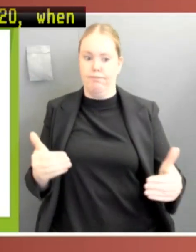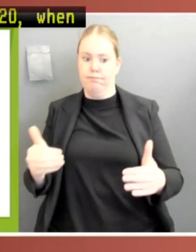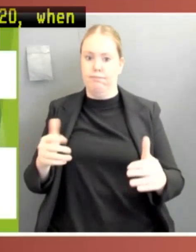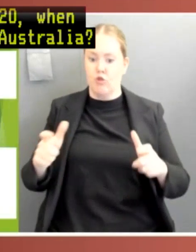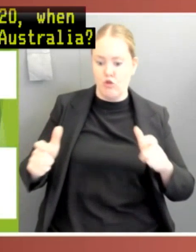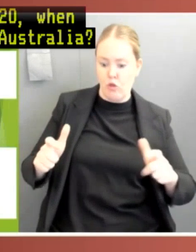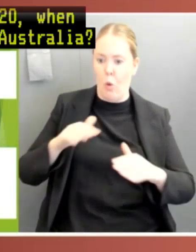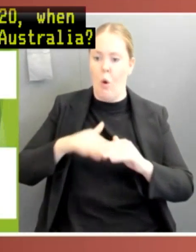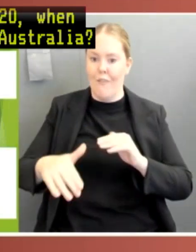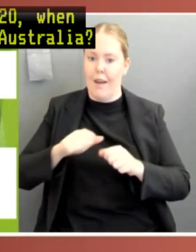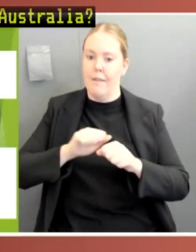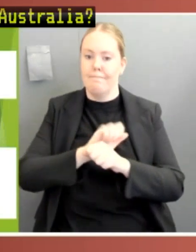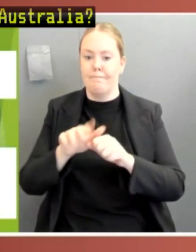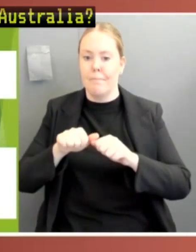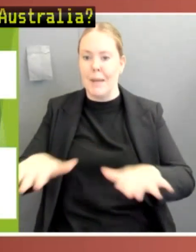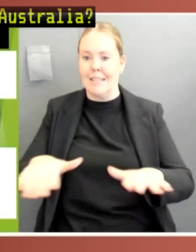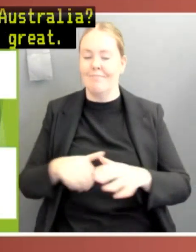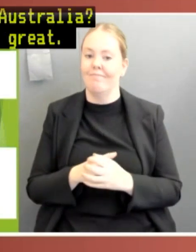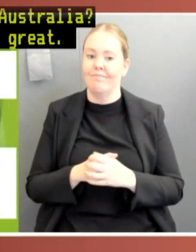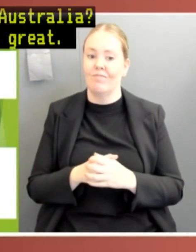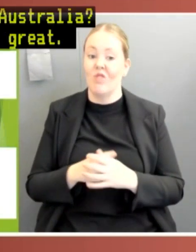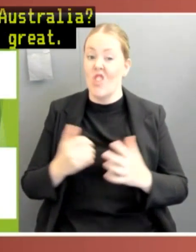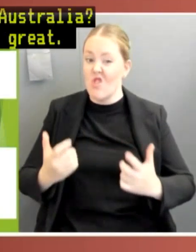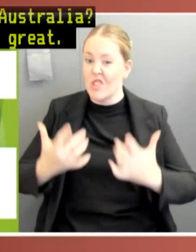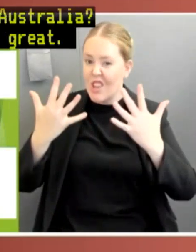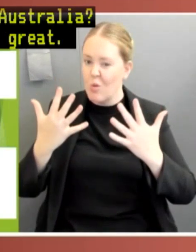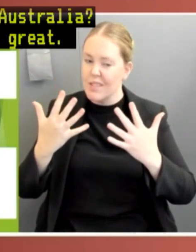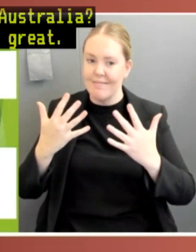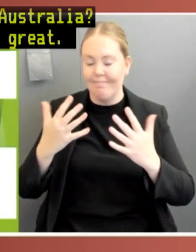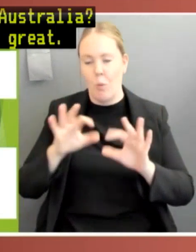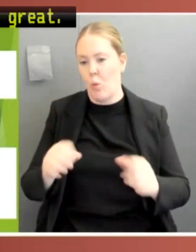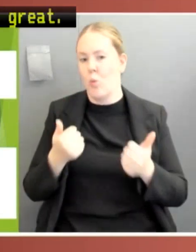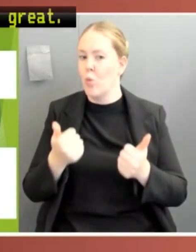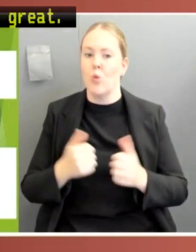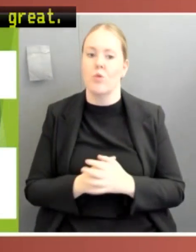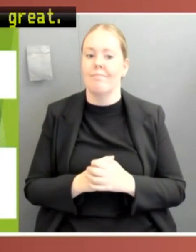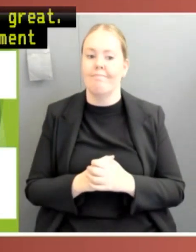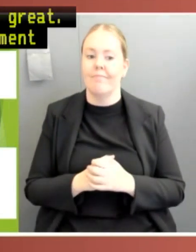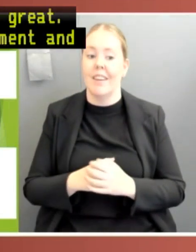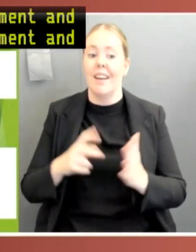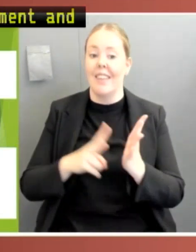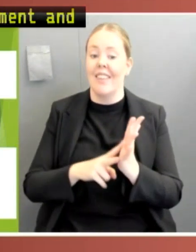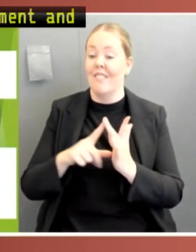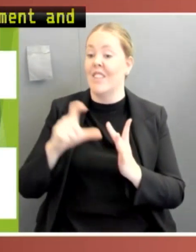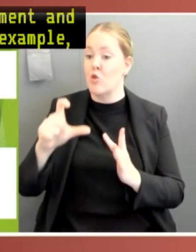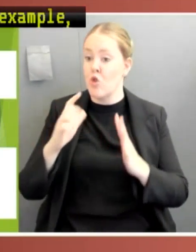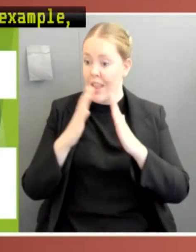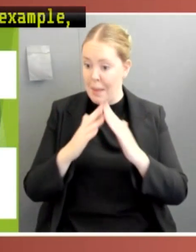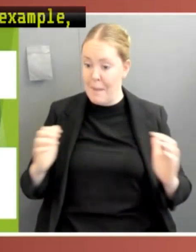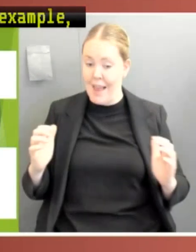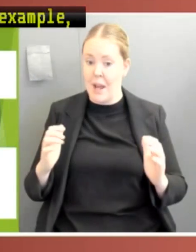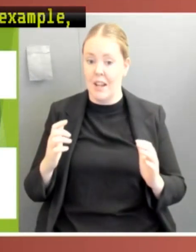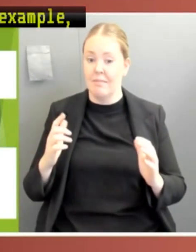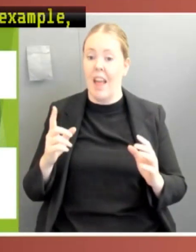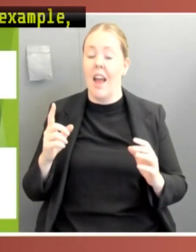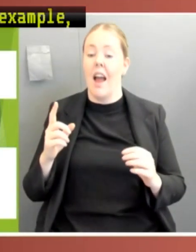results are not great. The New South Wales parliament and Victorian parliaments, for example, met just once over a two-month period in April and May. The Commonwealth parliament